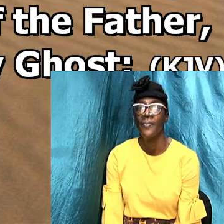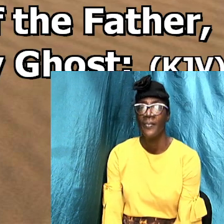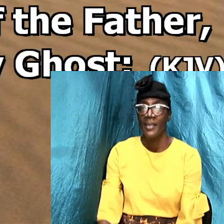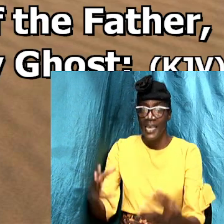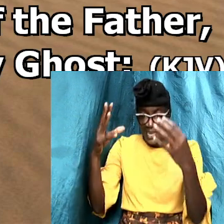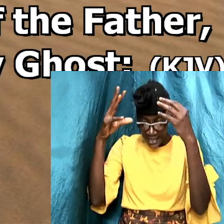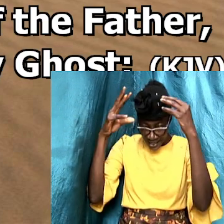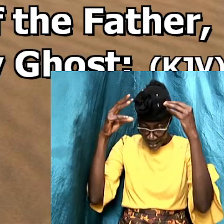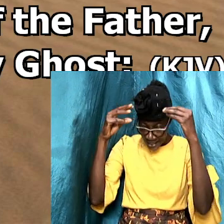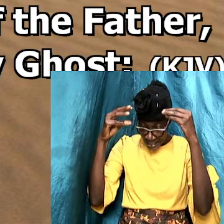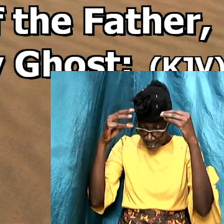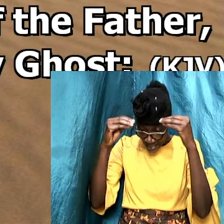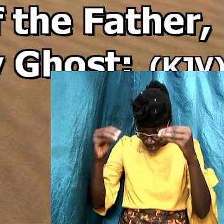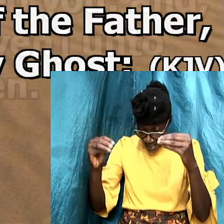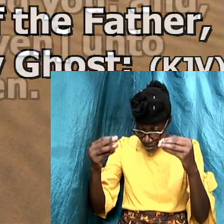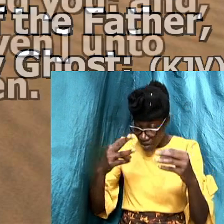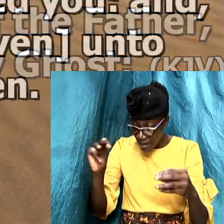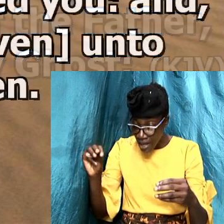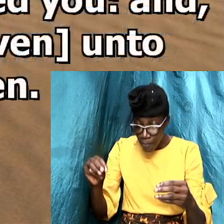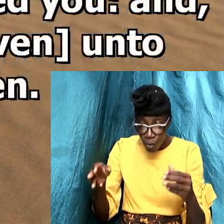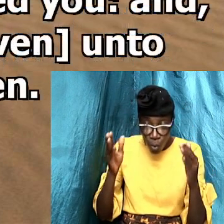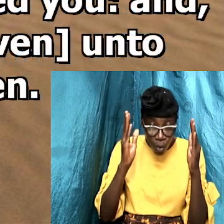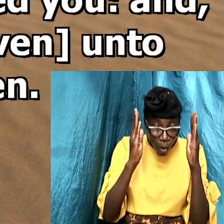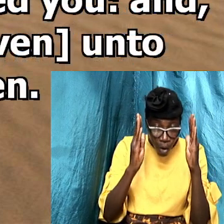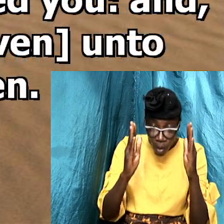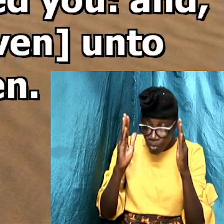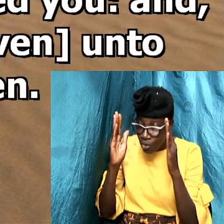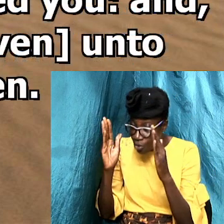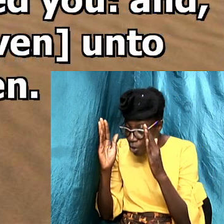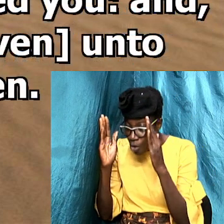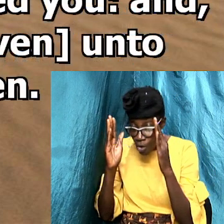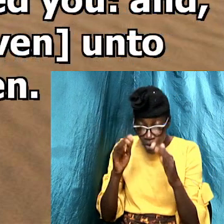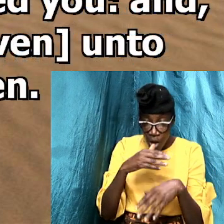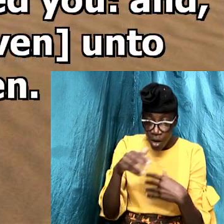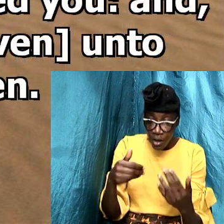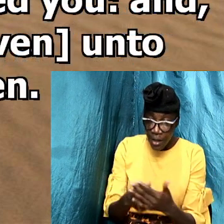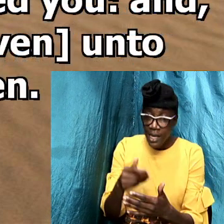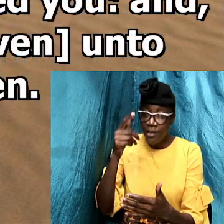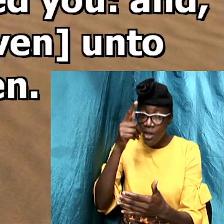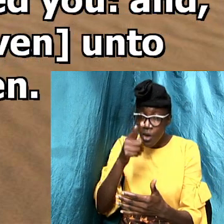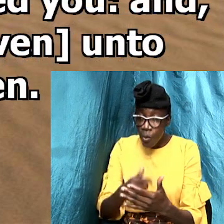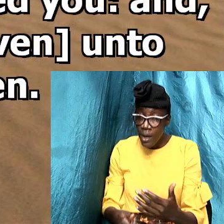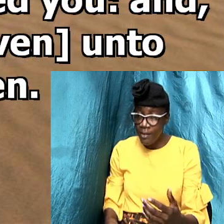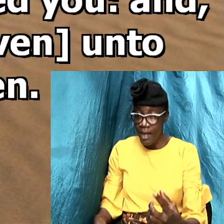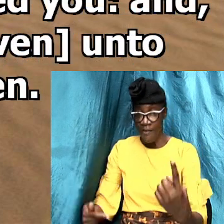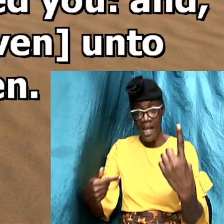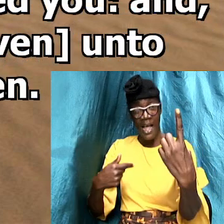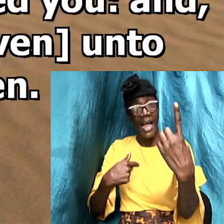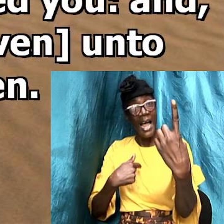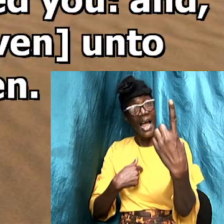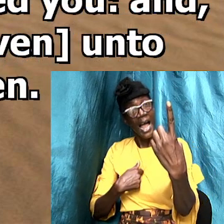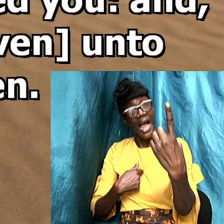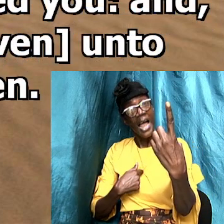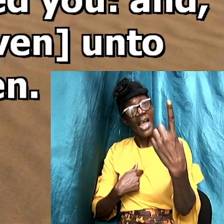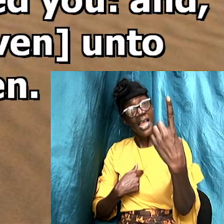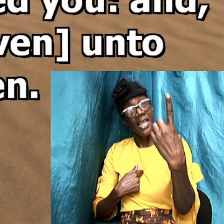teaching them to observe all things whatsoever what I have commanded you